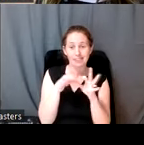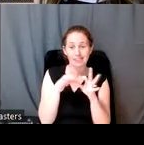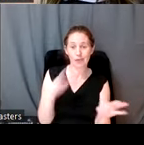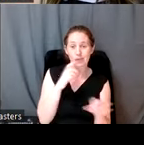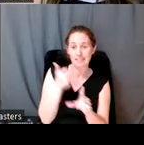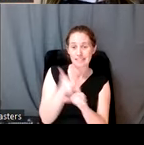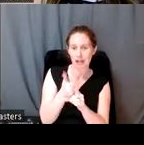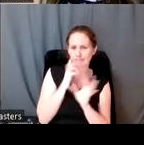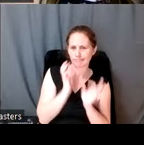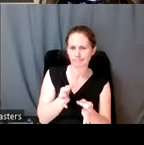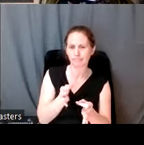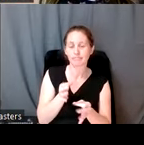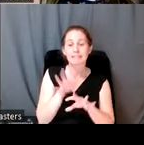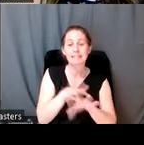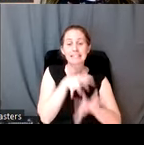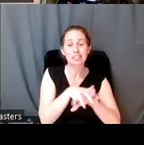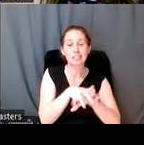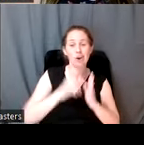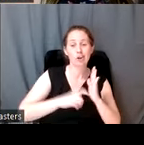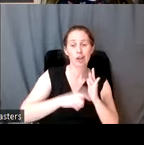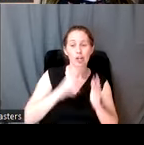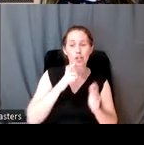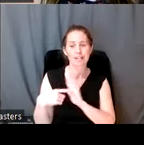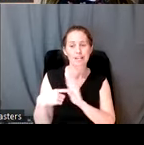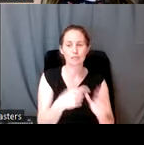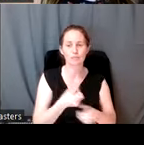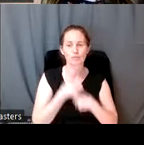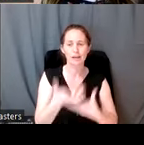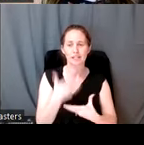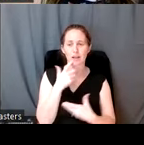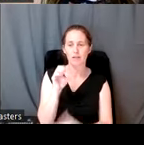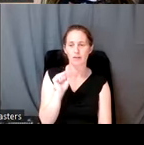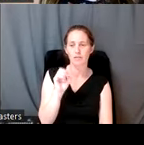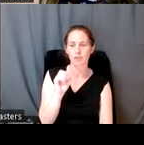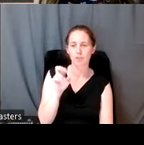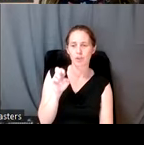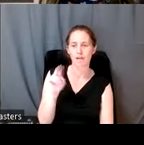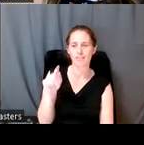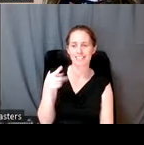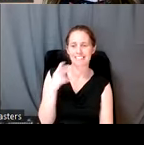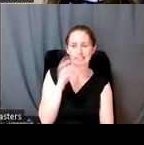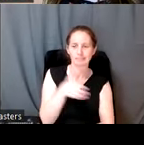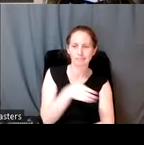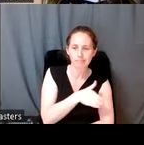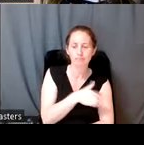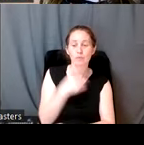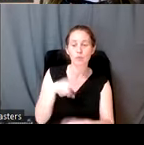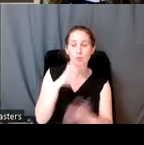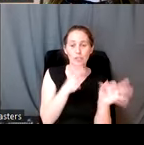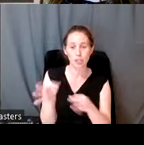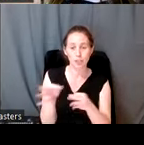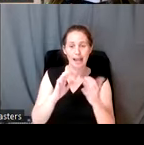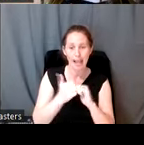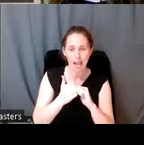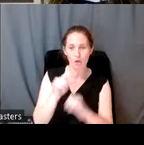self-determination, Indigenous archaeologies are expressions of sovereignty. The sovereignty to determine how